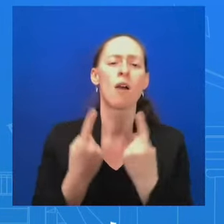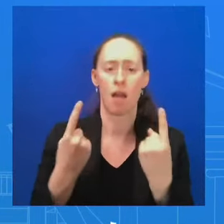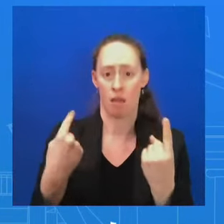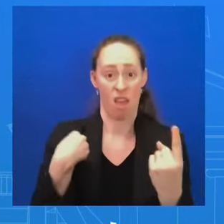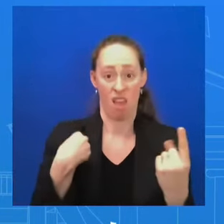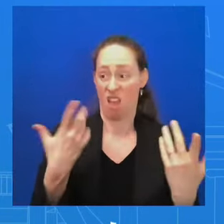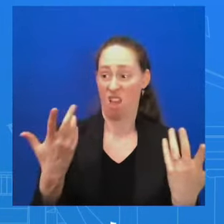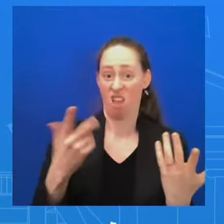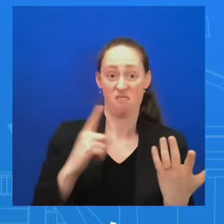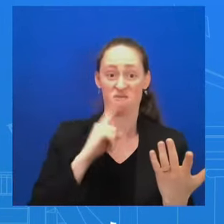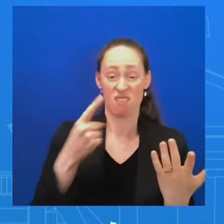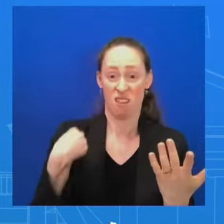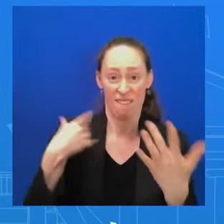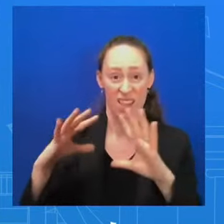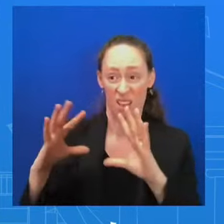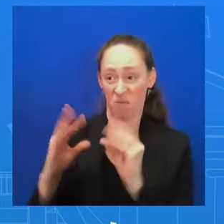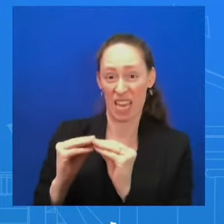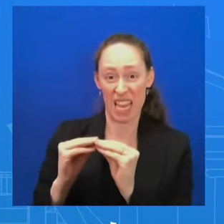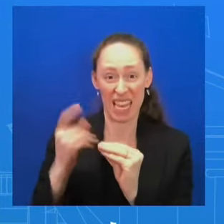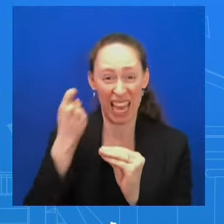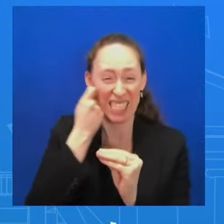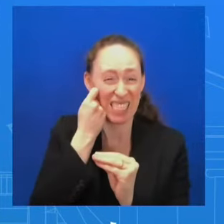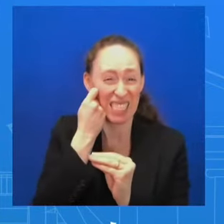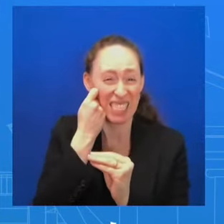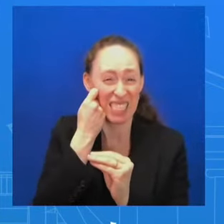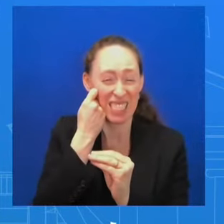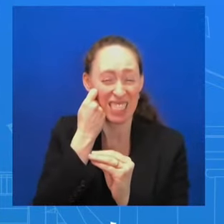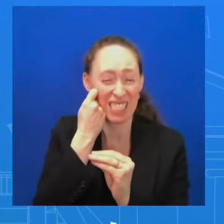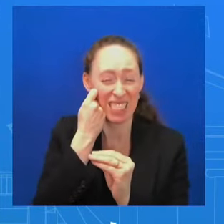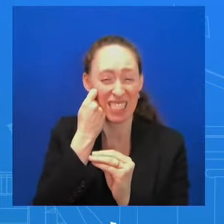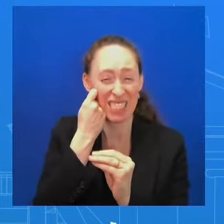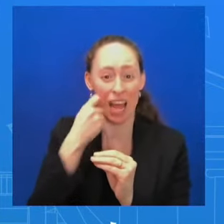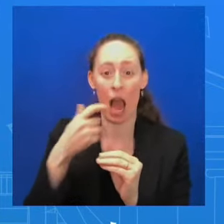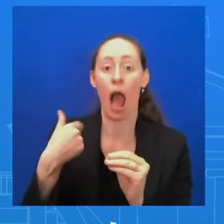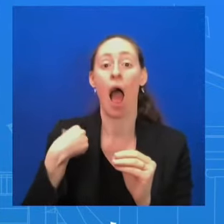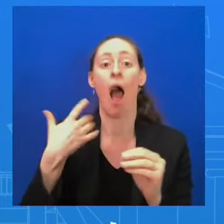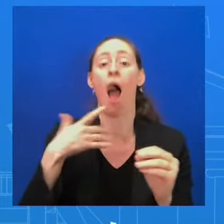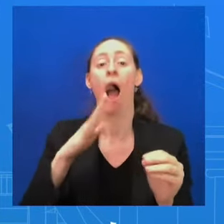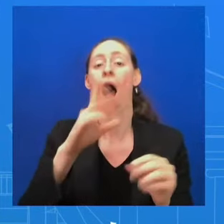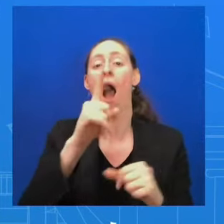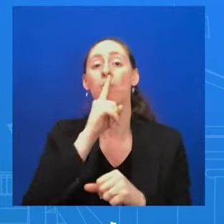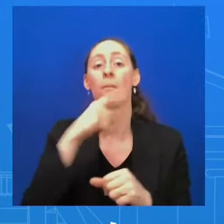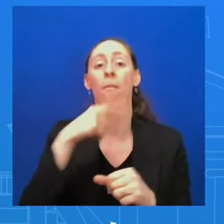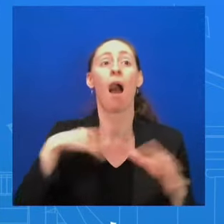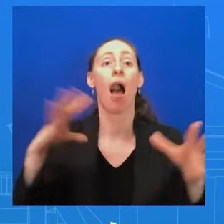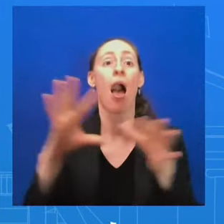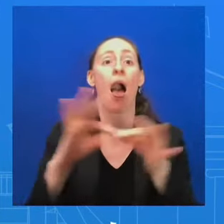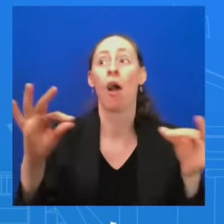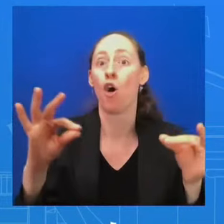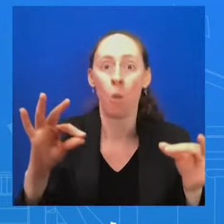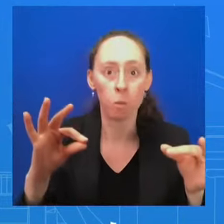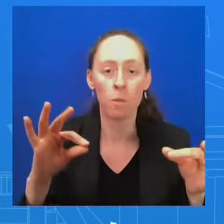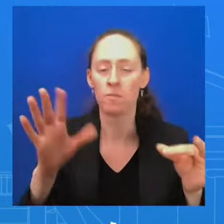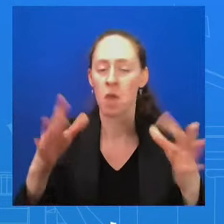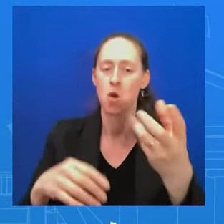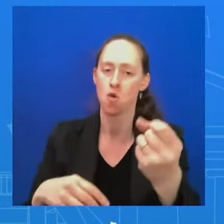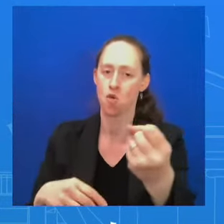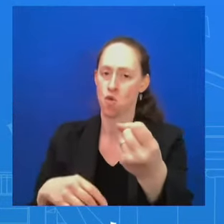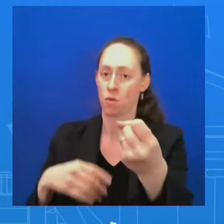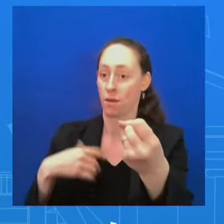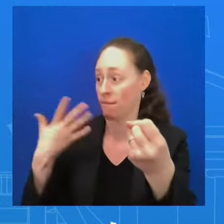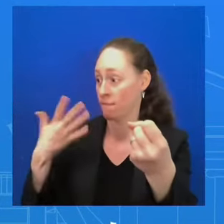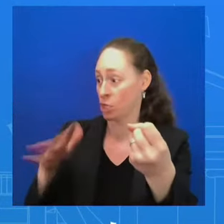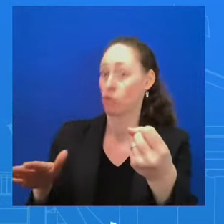long ago. And so don't want to get ahead of that. But I think in that readout, the president made it very clear where he stands,